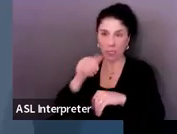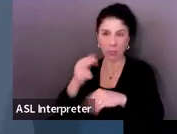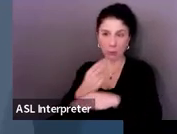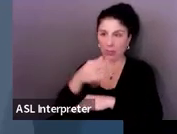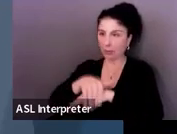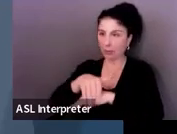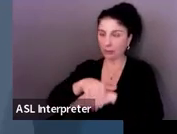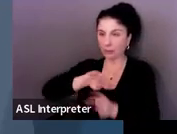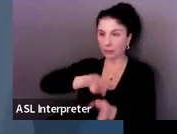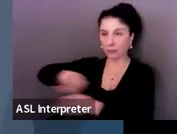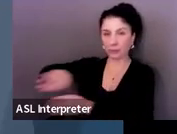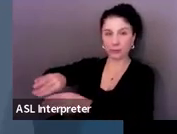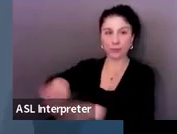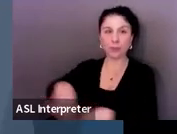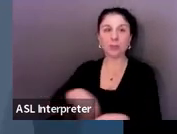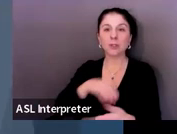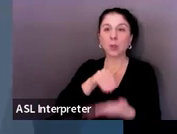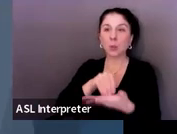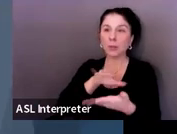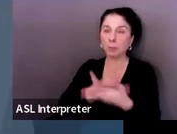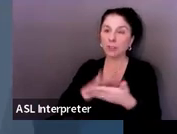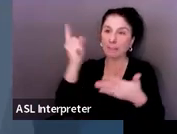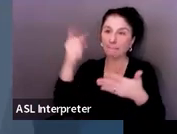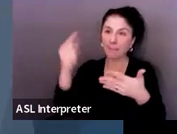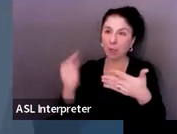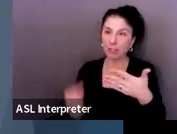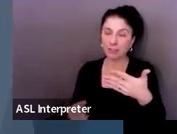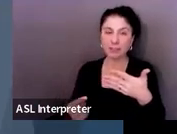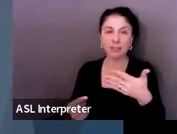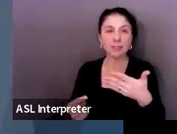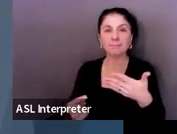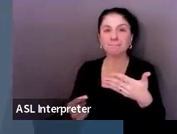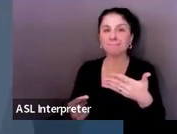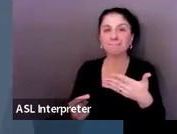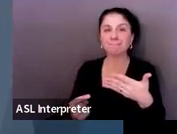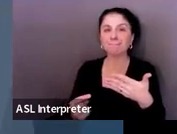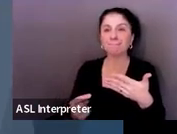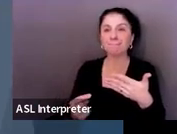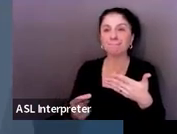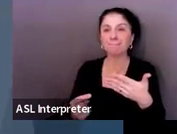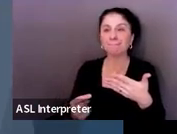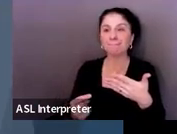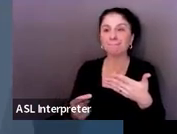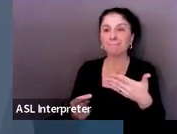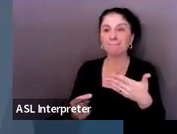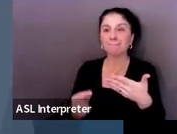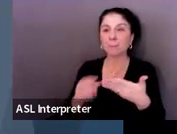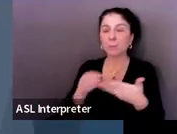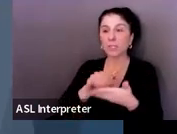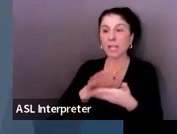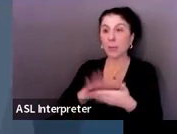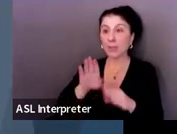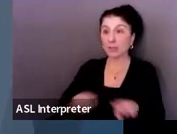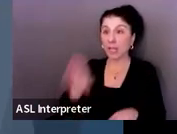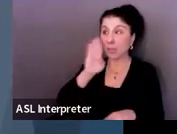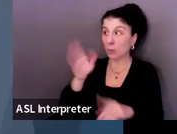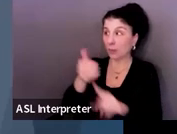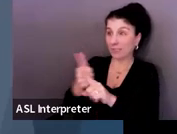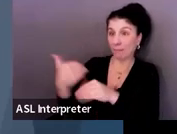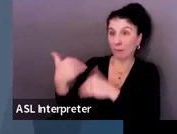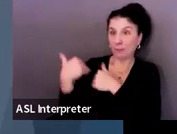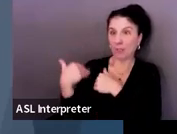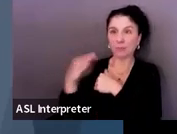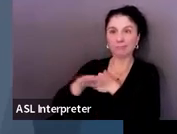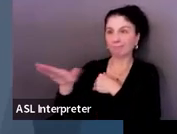document this in a bulleted form and leave off any distinction that the child would be responsible for this, because